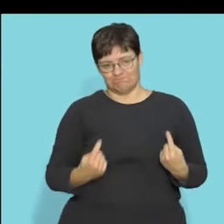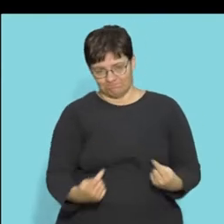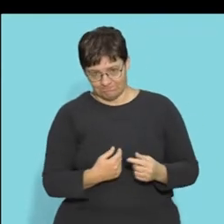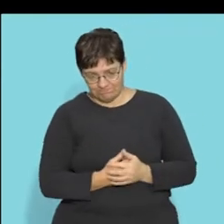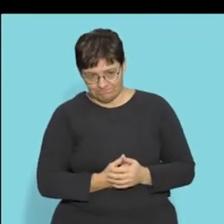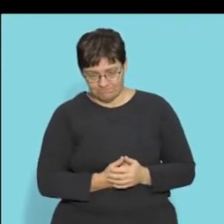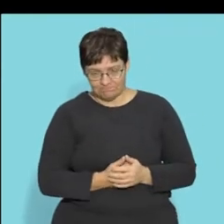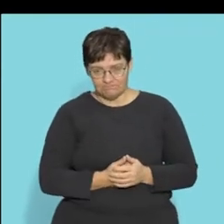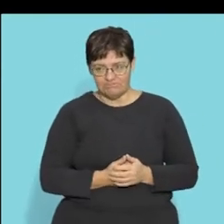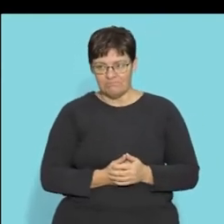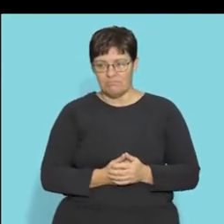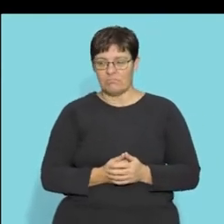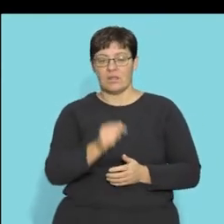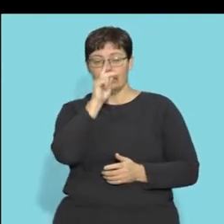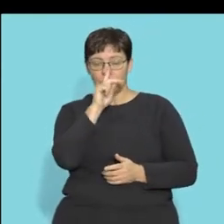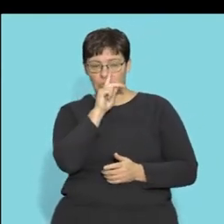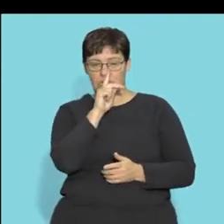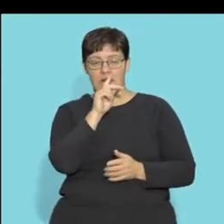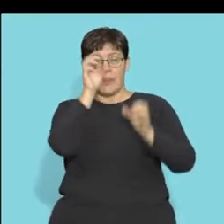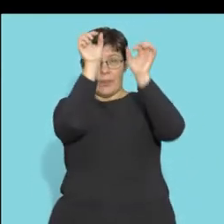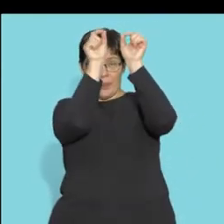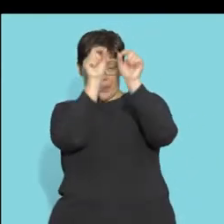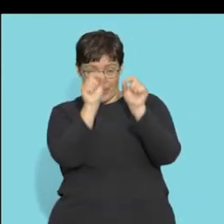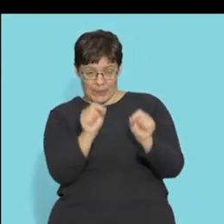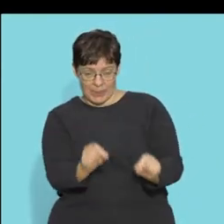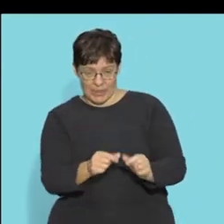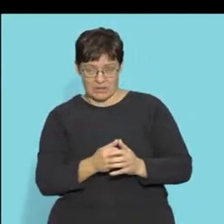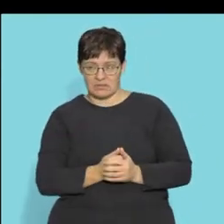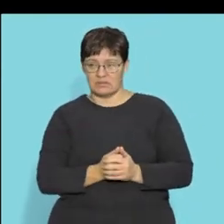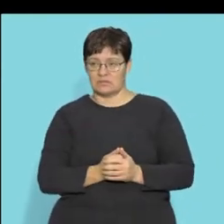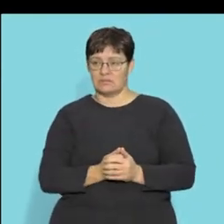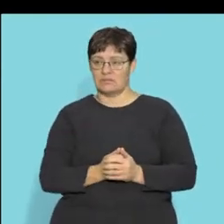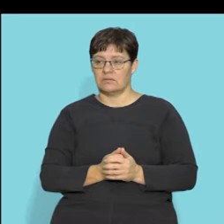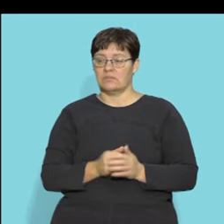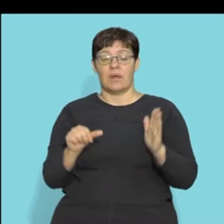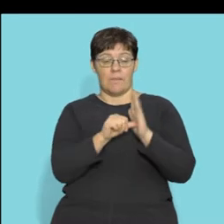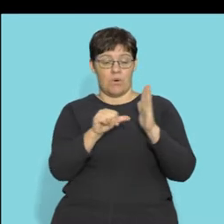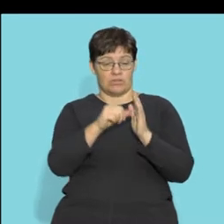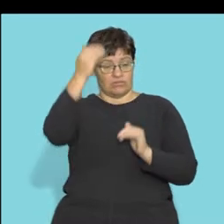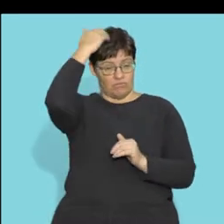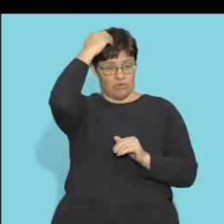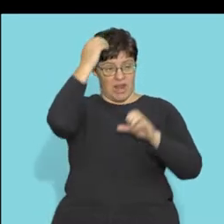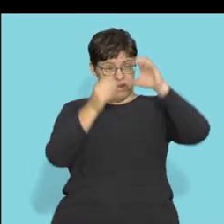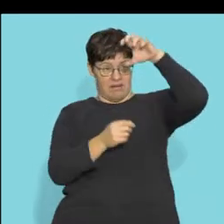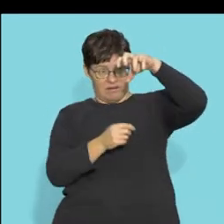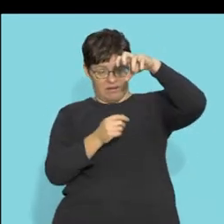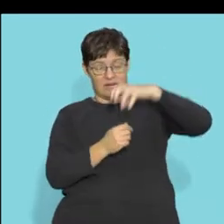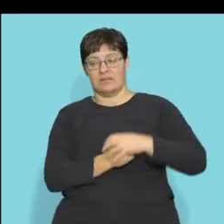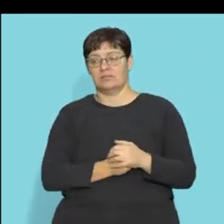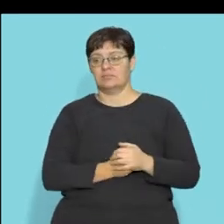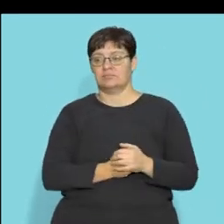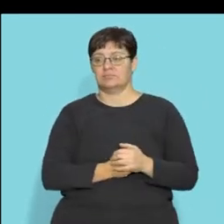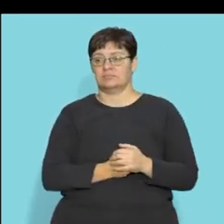Right. Next. Now, let's look at our spinal cord. As you can see, important part here, your